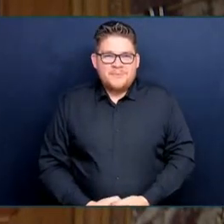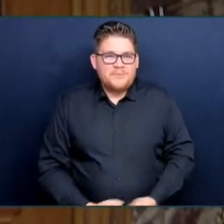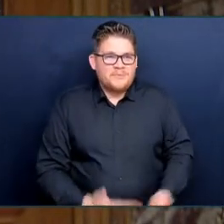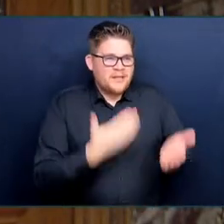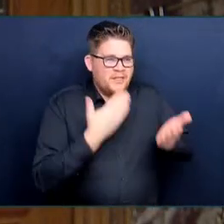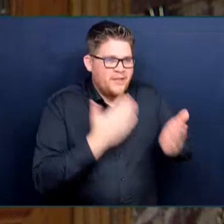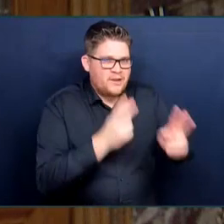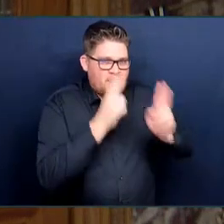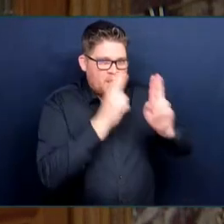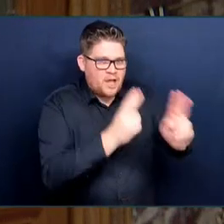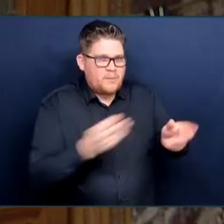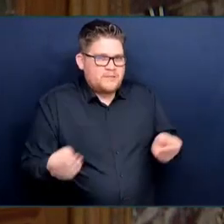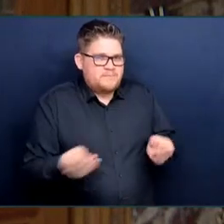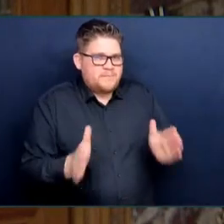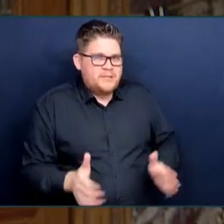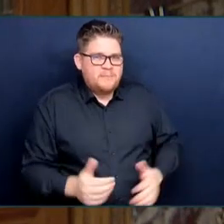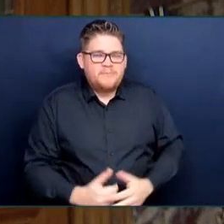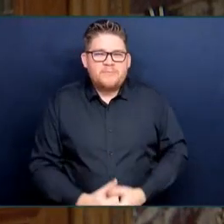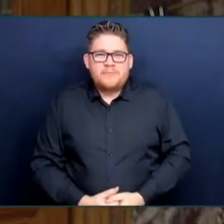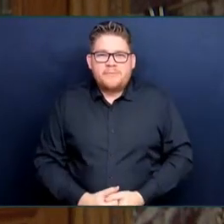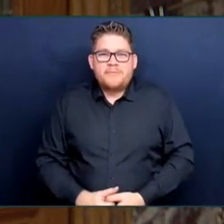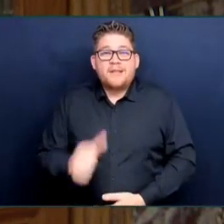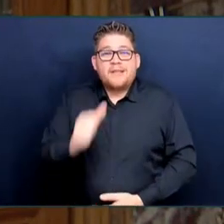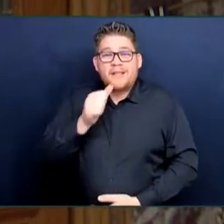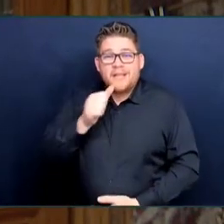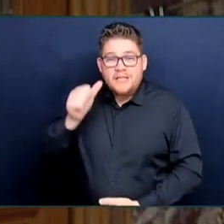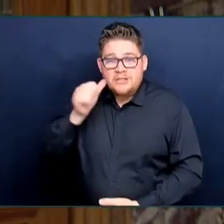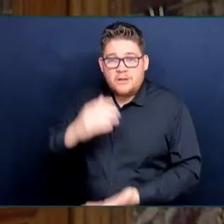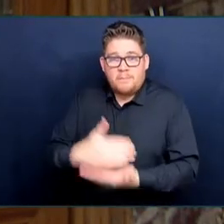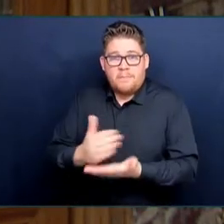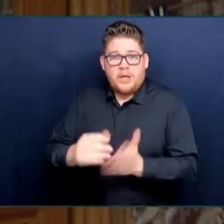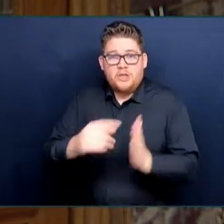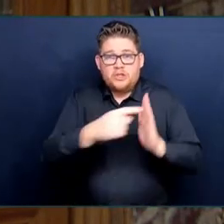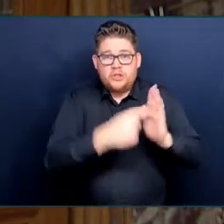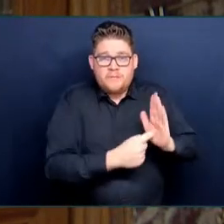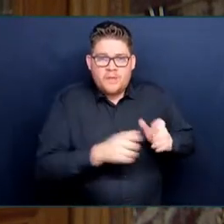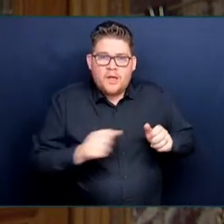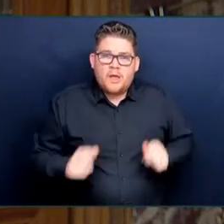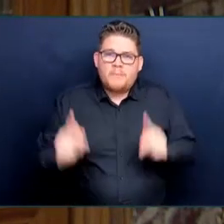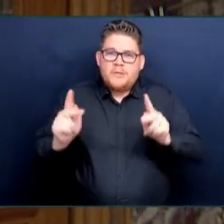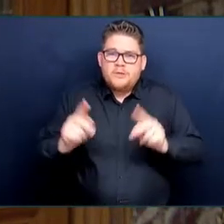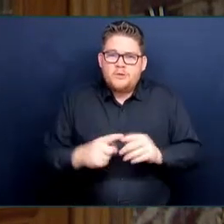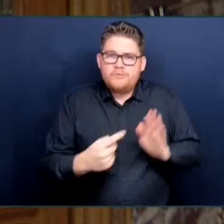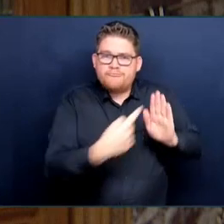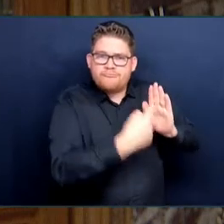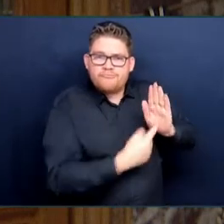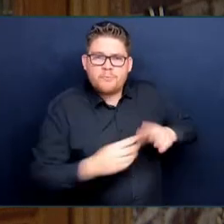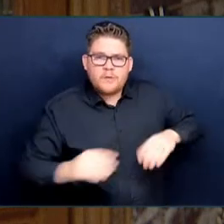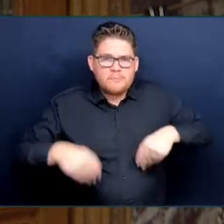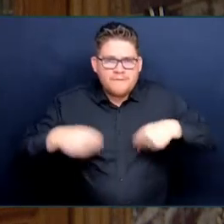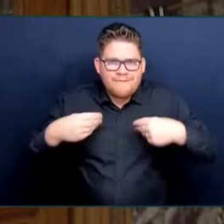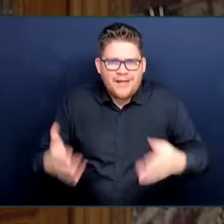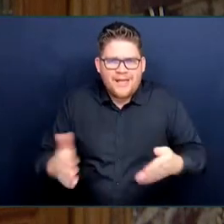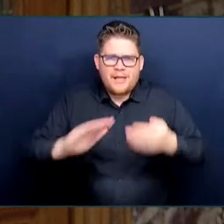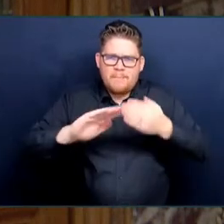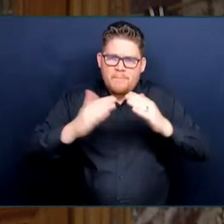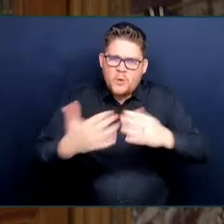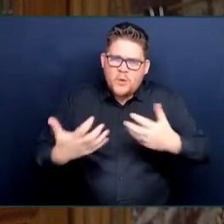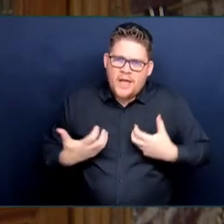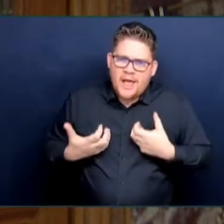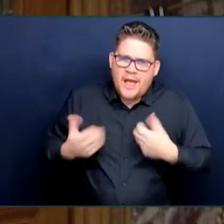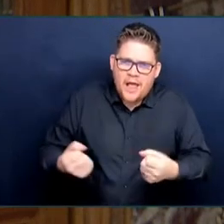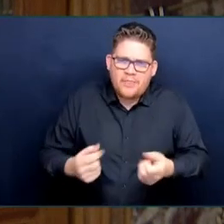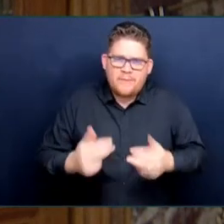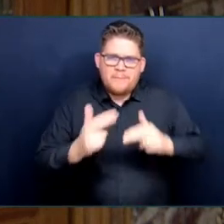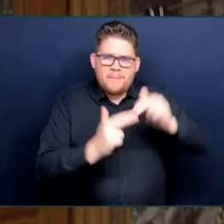to rise to the challenges we face today by building community health centres or ensuring that there is accessible transit across our province.